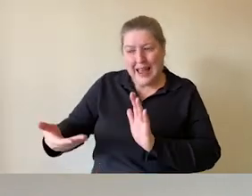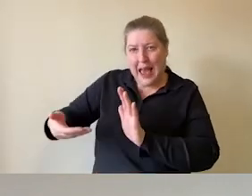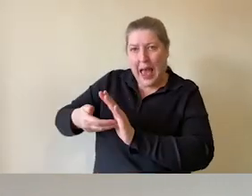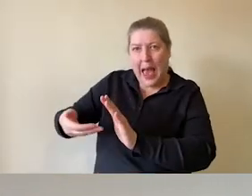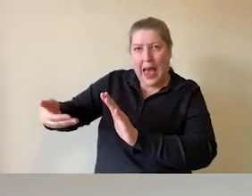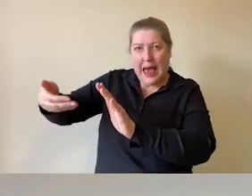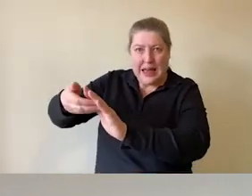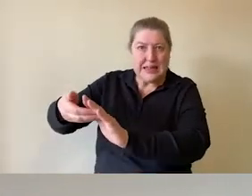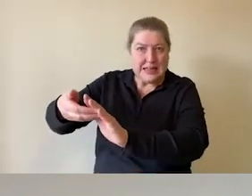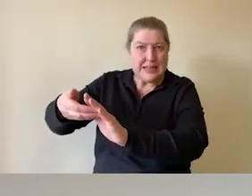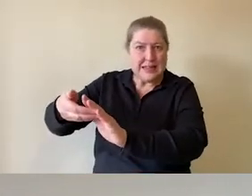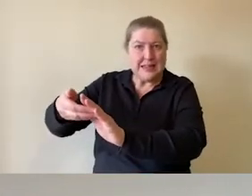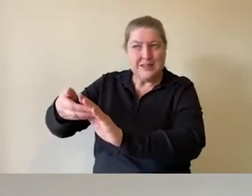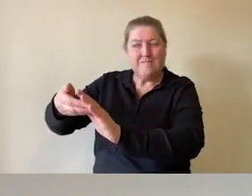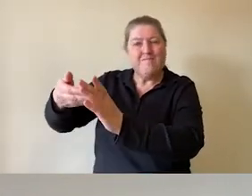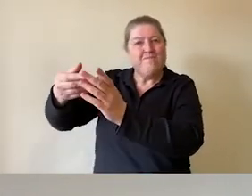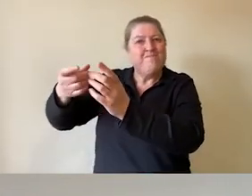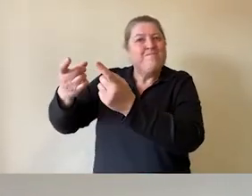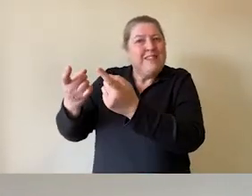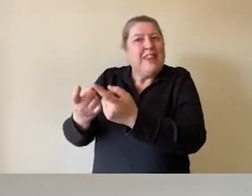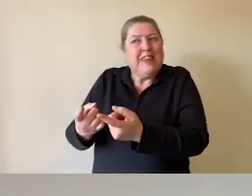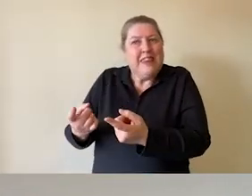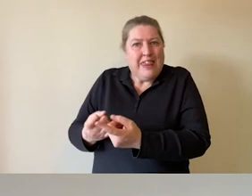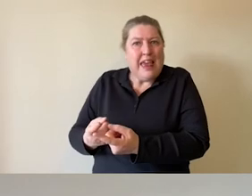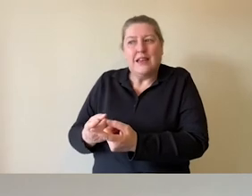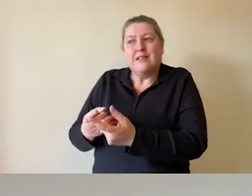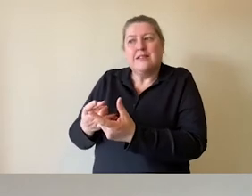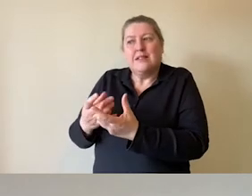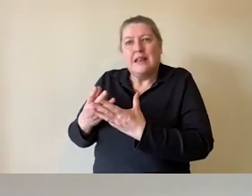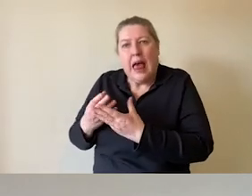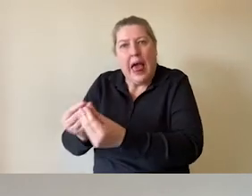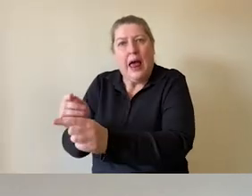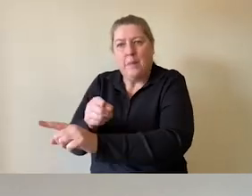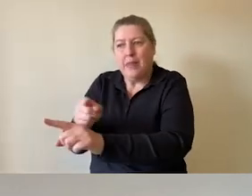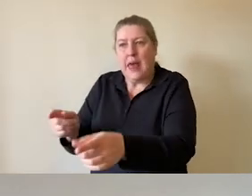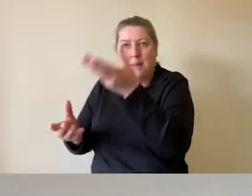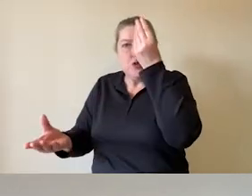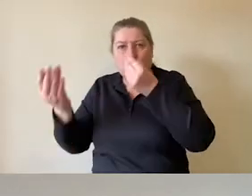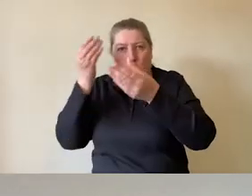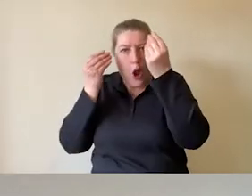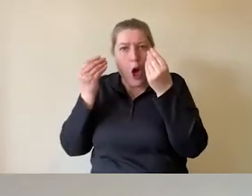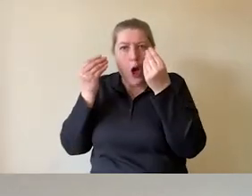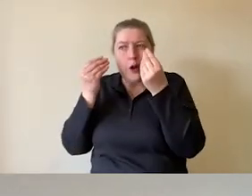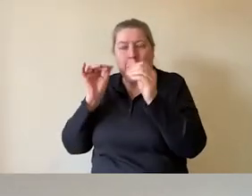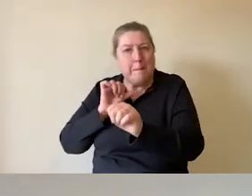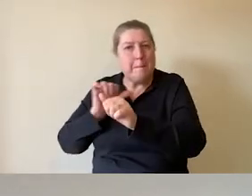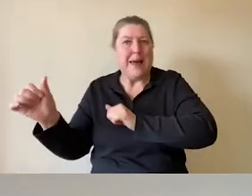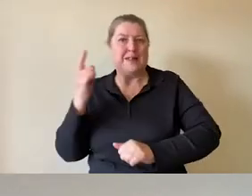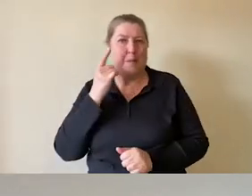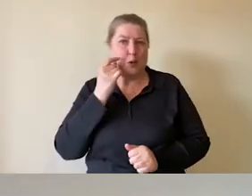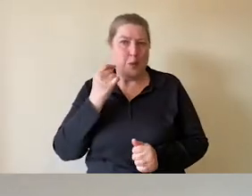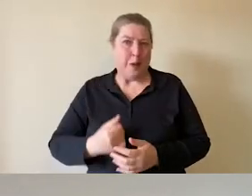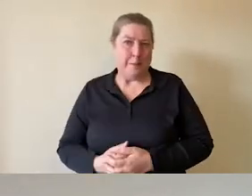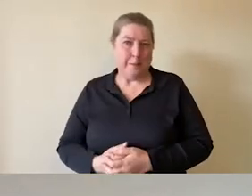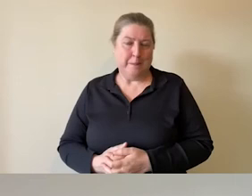things that will enable them to learn to the best of their ability. That may